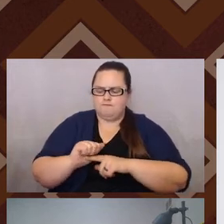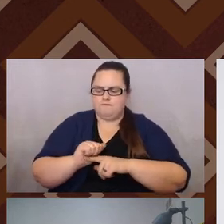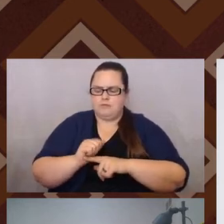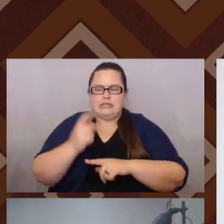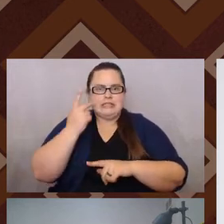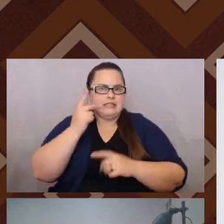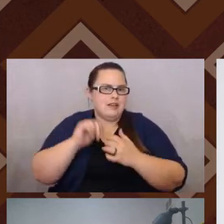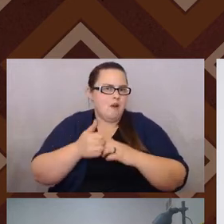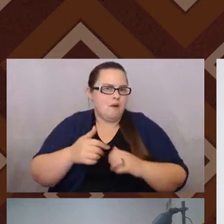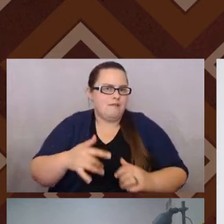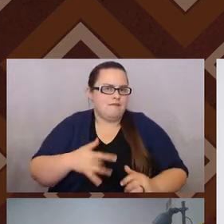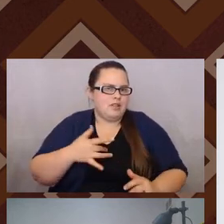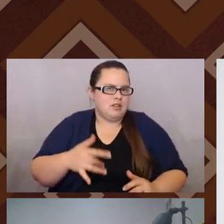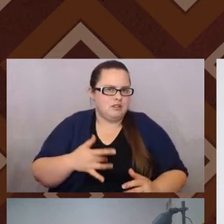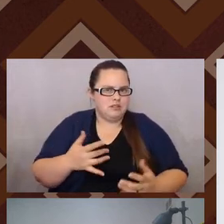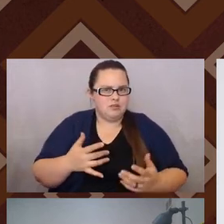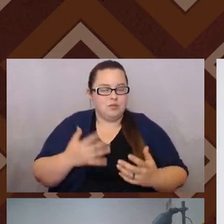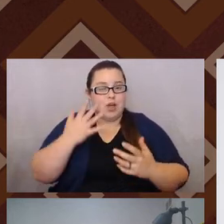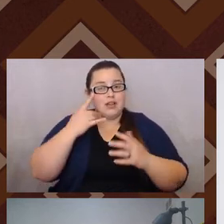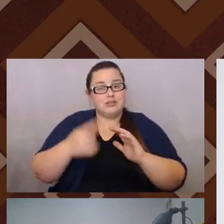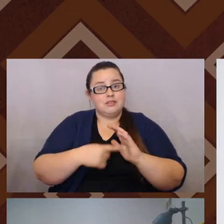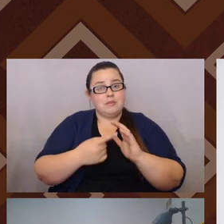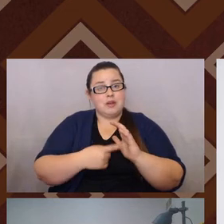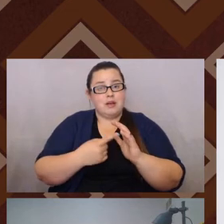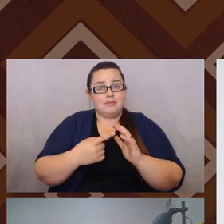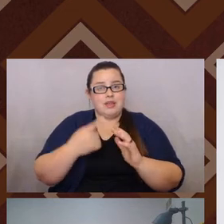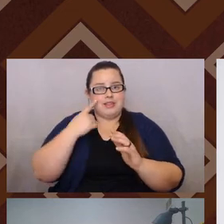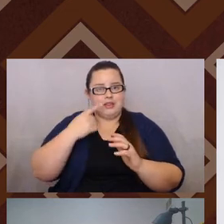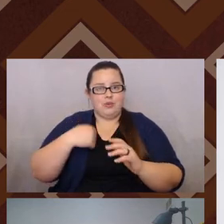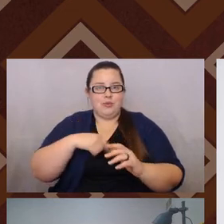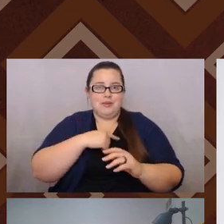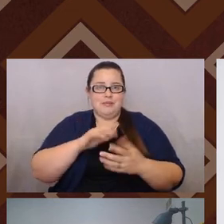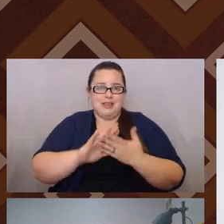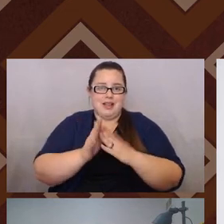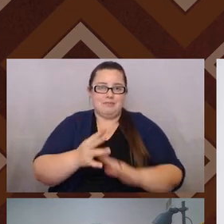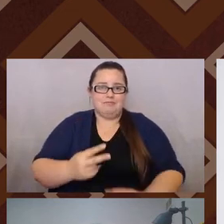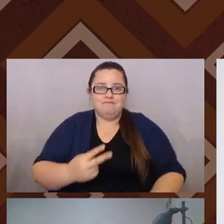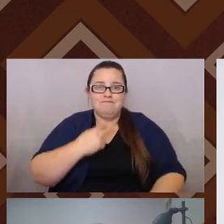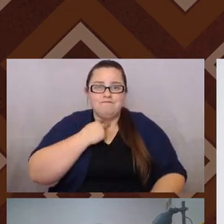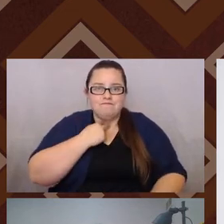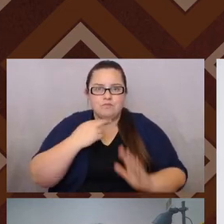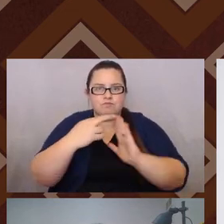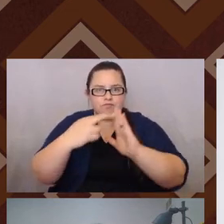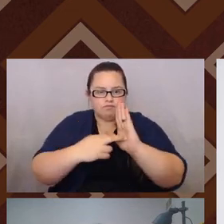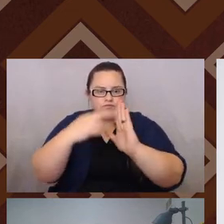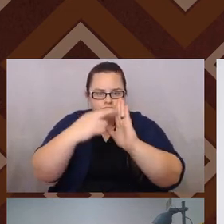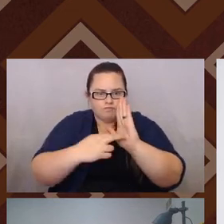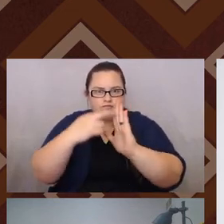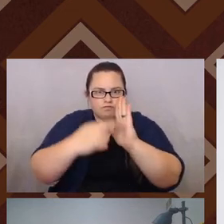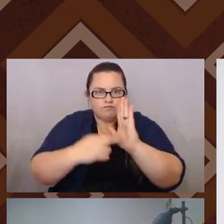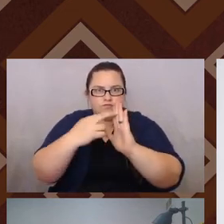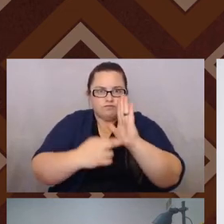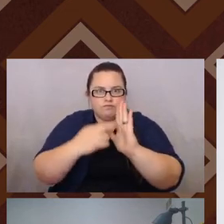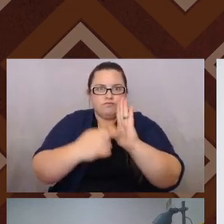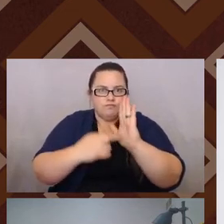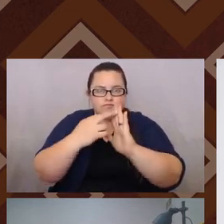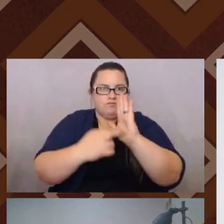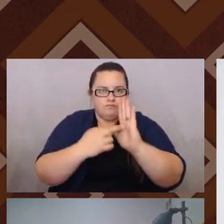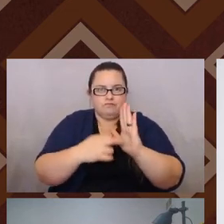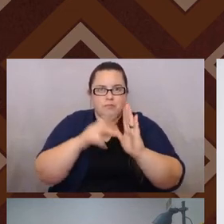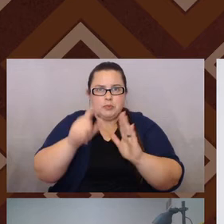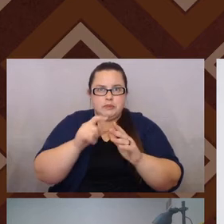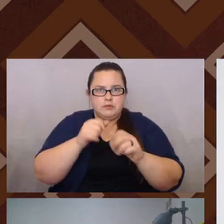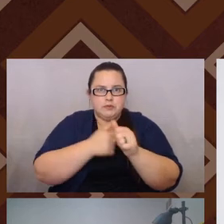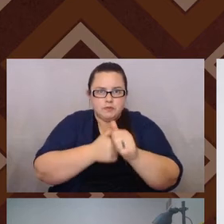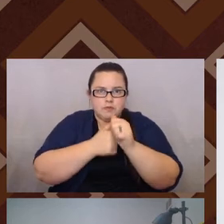it feels because I think sometimes we just kind of get stuck in rules that we've been socialized to believe are true. When in